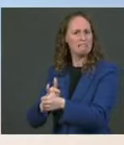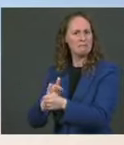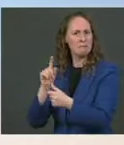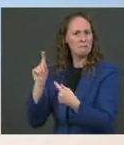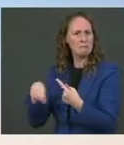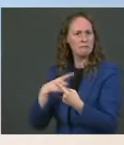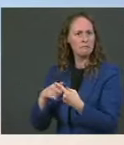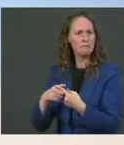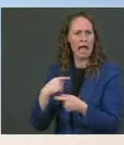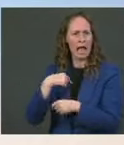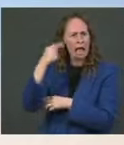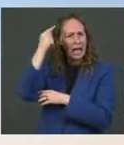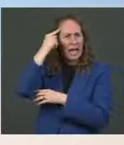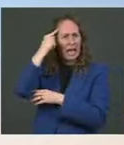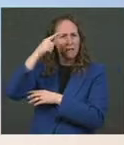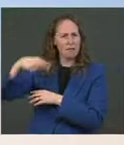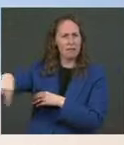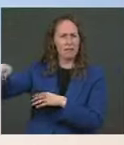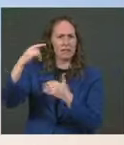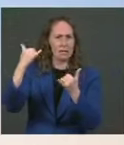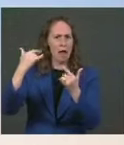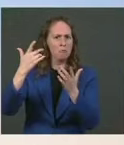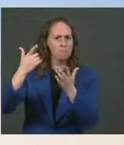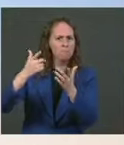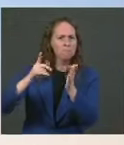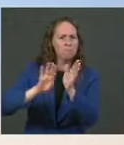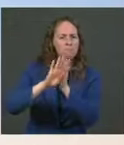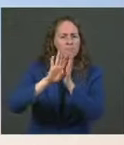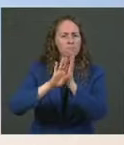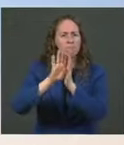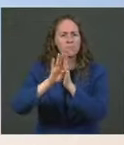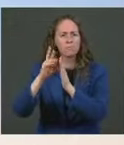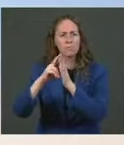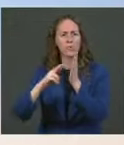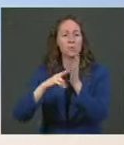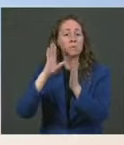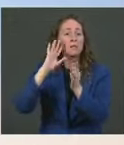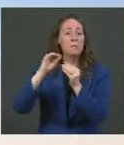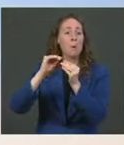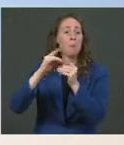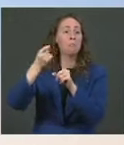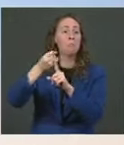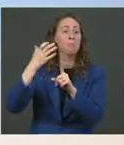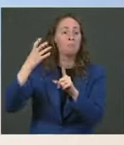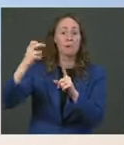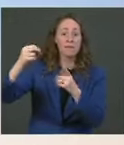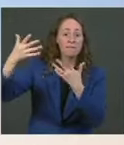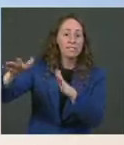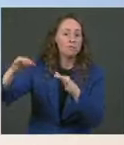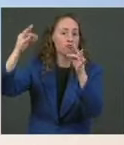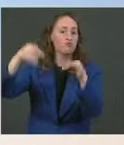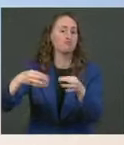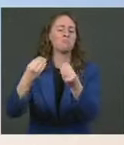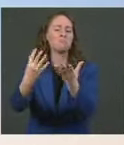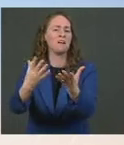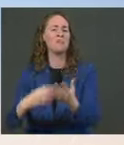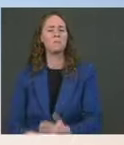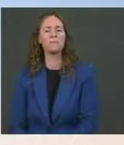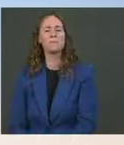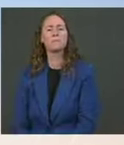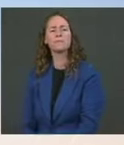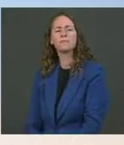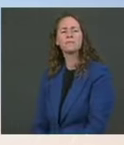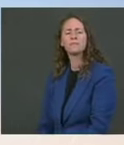part of the rulemaking process. So I expect we'll have more on that once that's completed. Do you have anything to share about how you landed